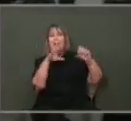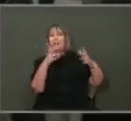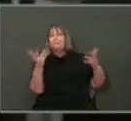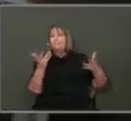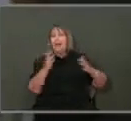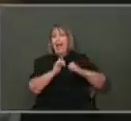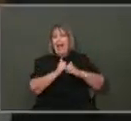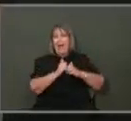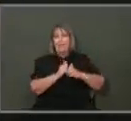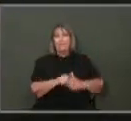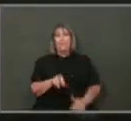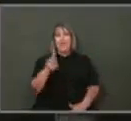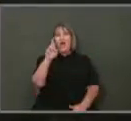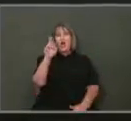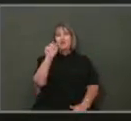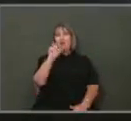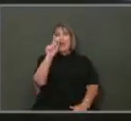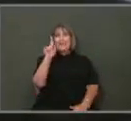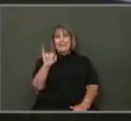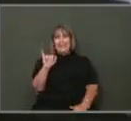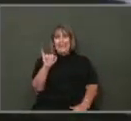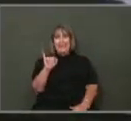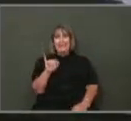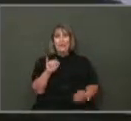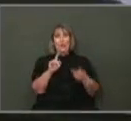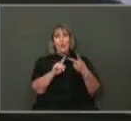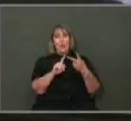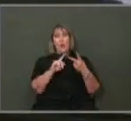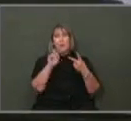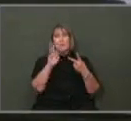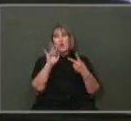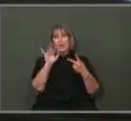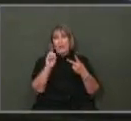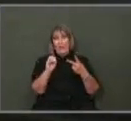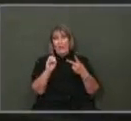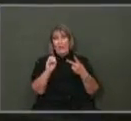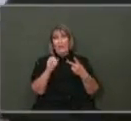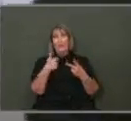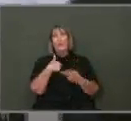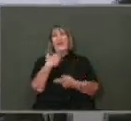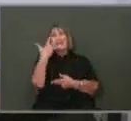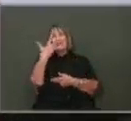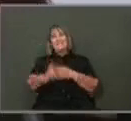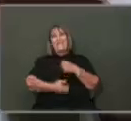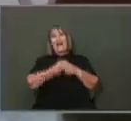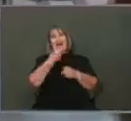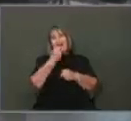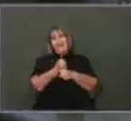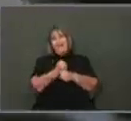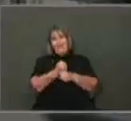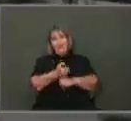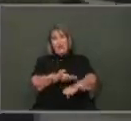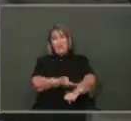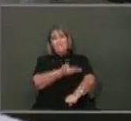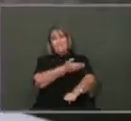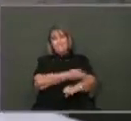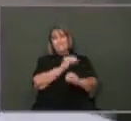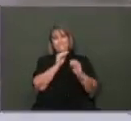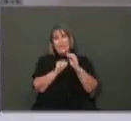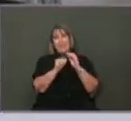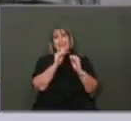either Rozzy or Mario, why don't you guys answer that question because we have a five-year IMP infrastructure program that identifies those.